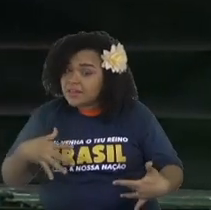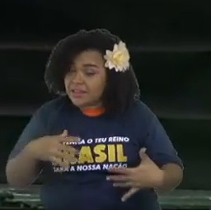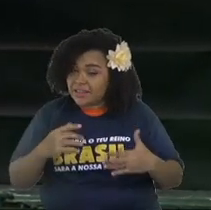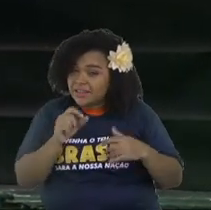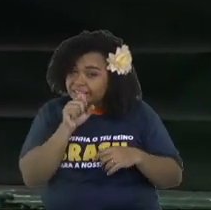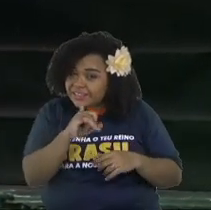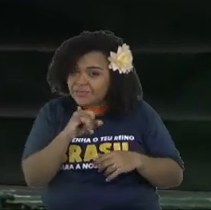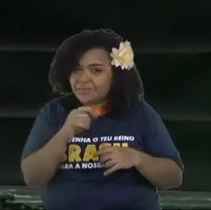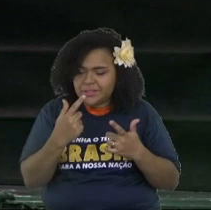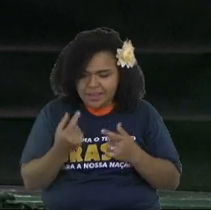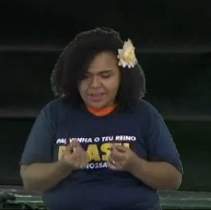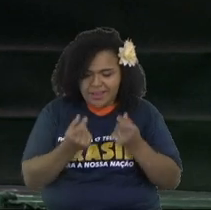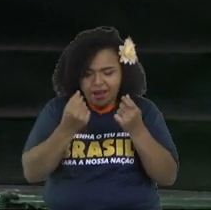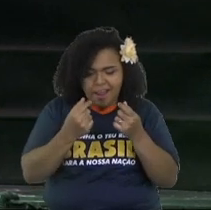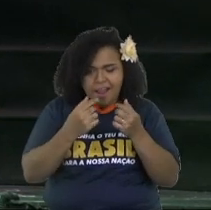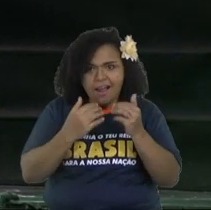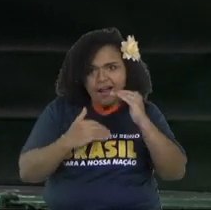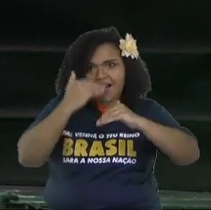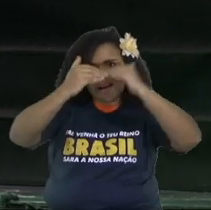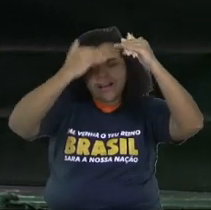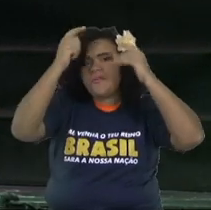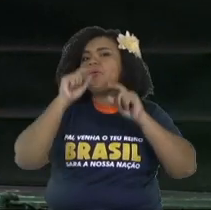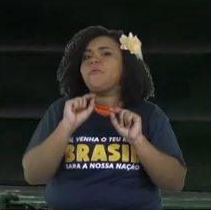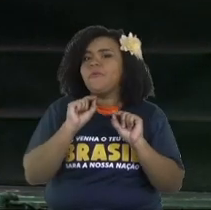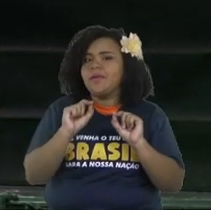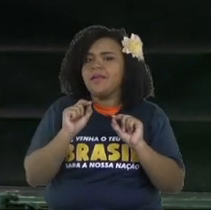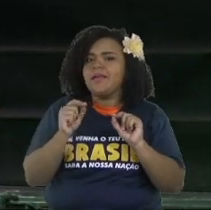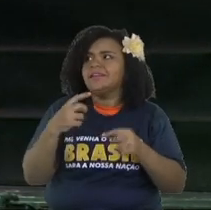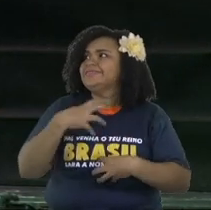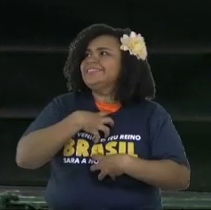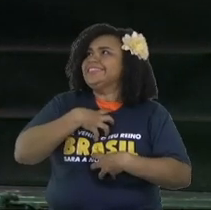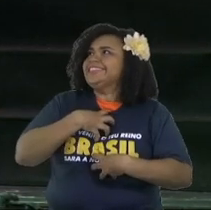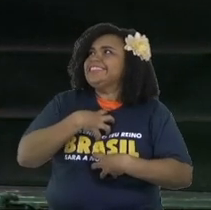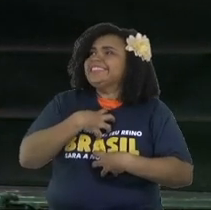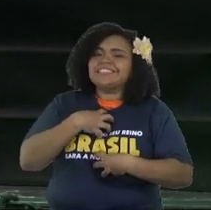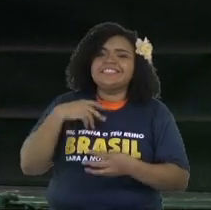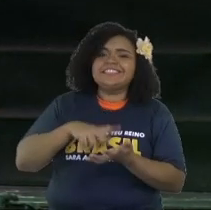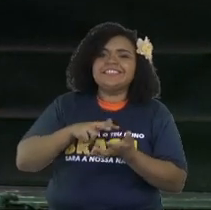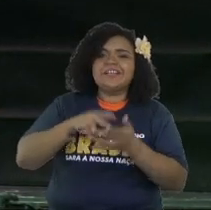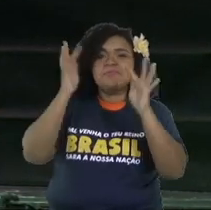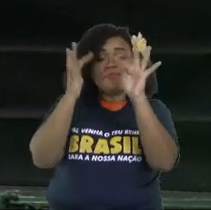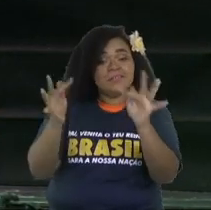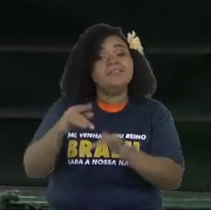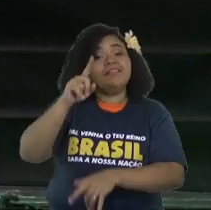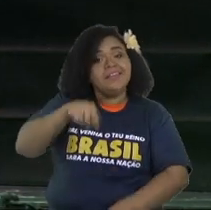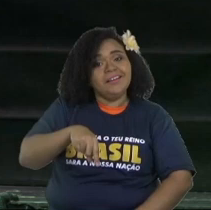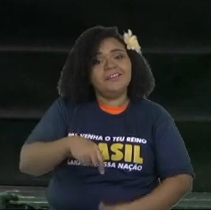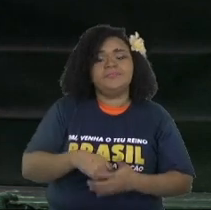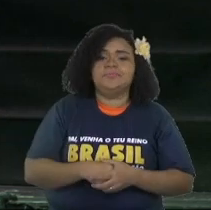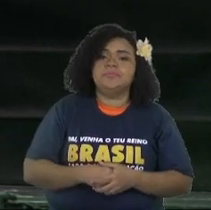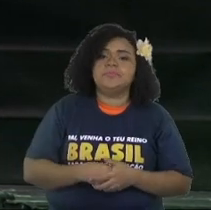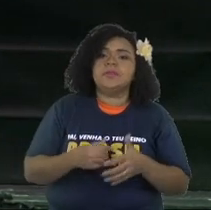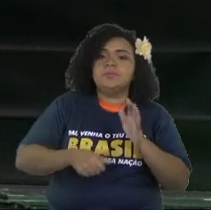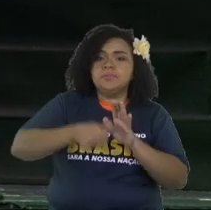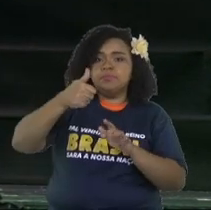In God's definition, being satisfied, it's